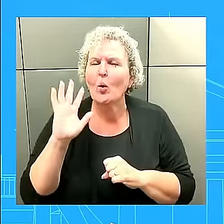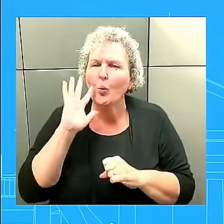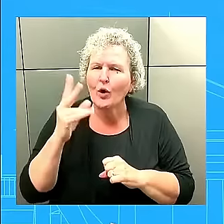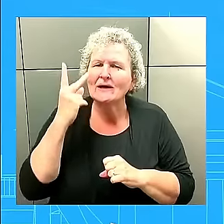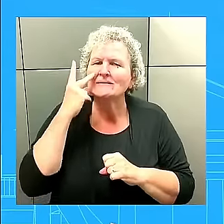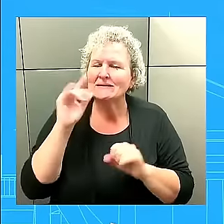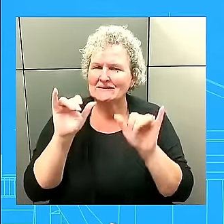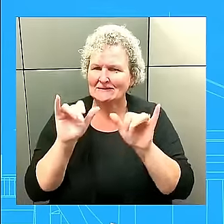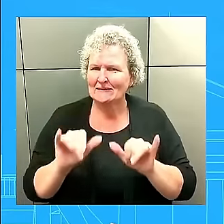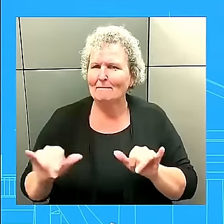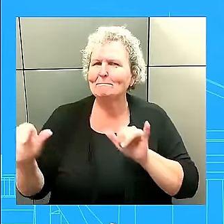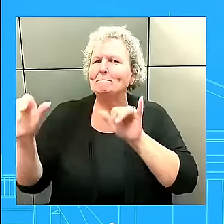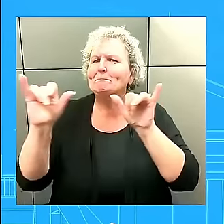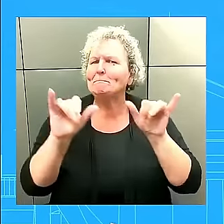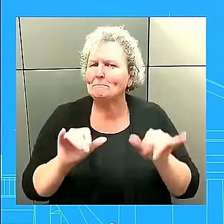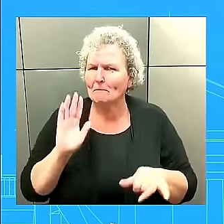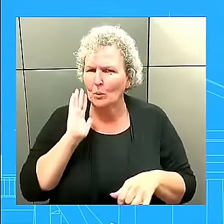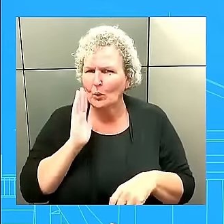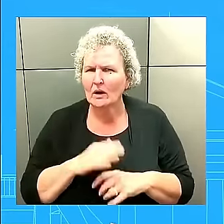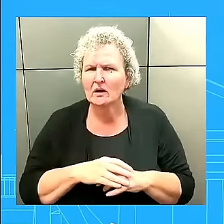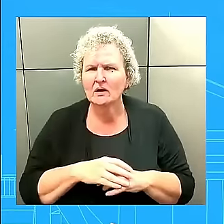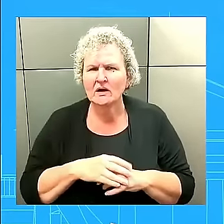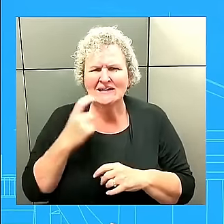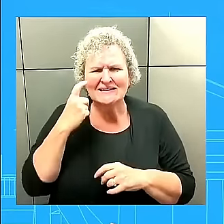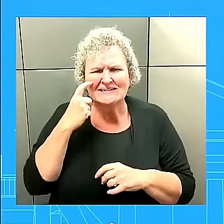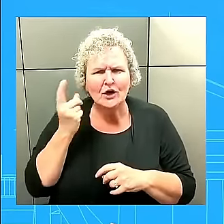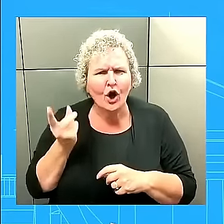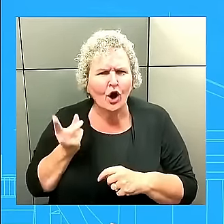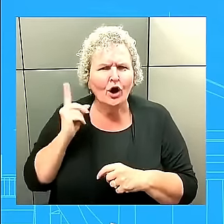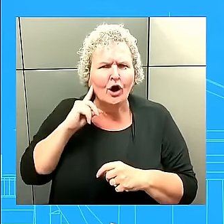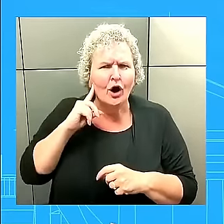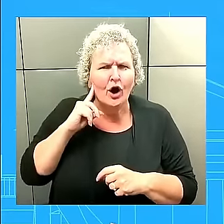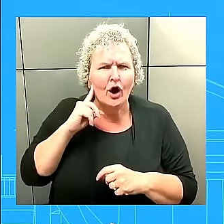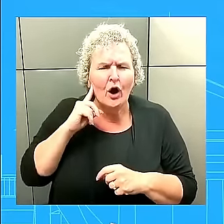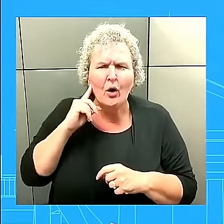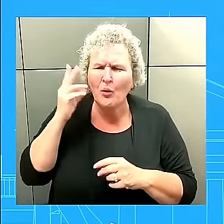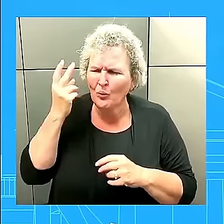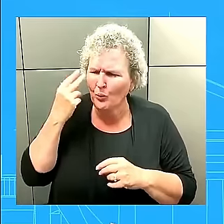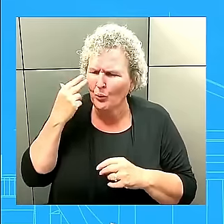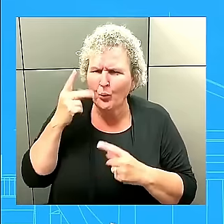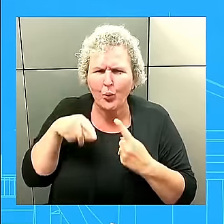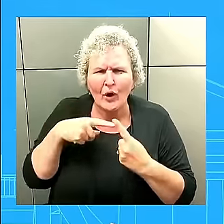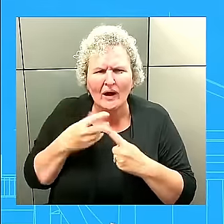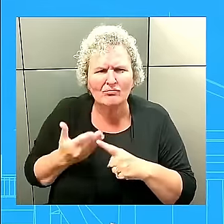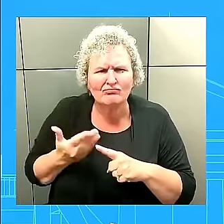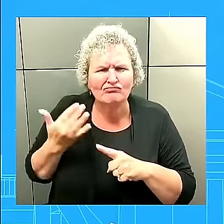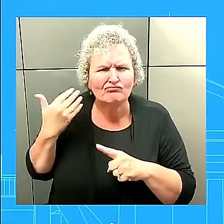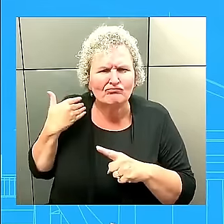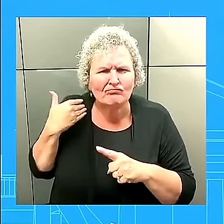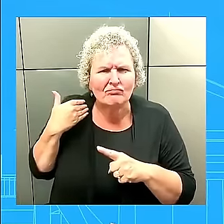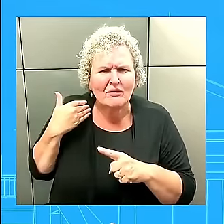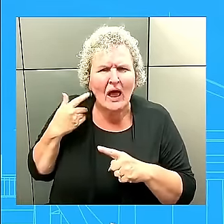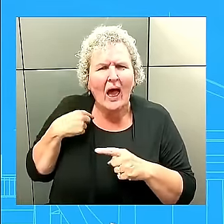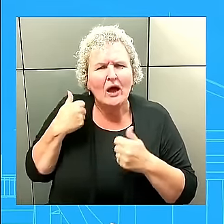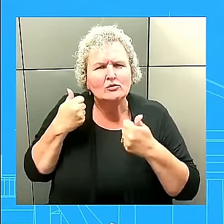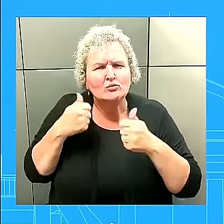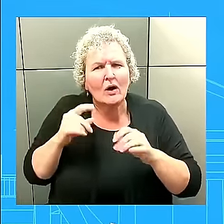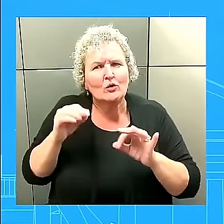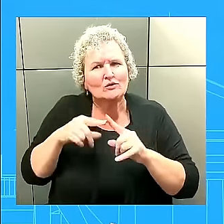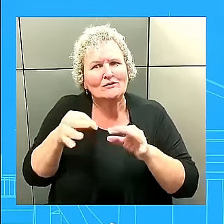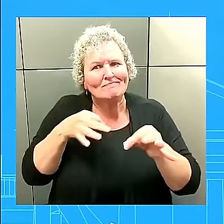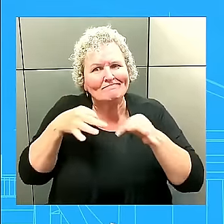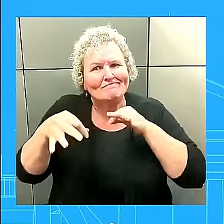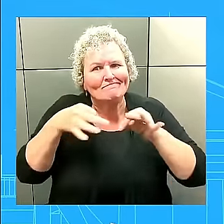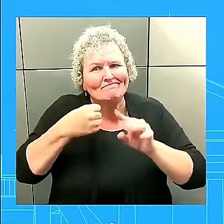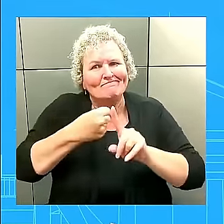us, I get all the days, all the days come together recently talk about how we're expanding, uh, in the ACA for contraception because understanding